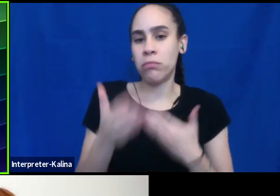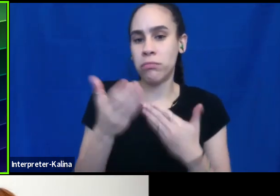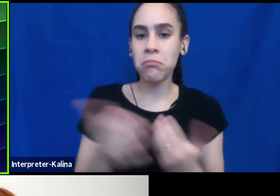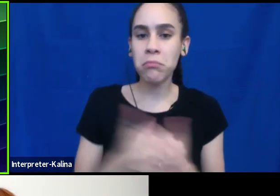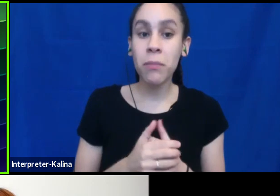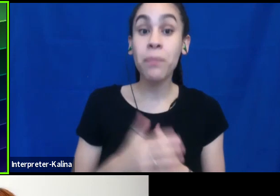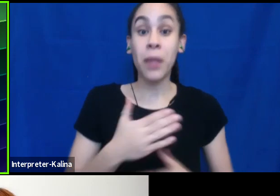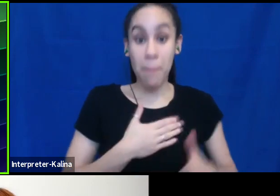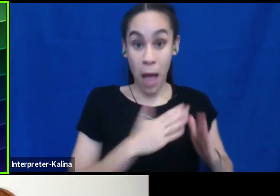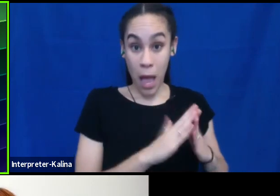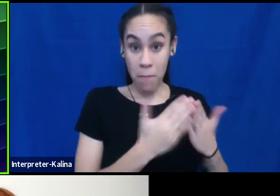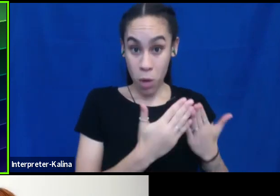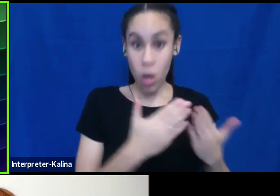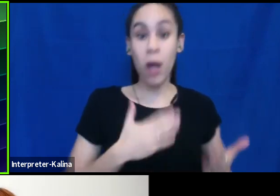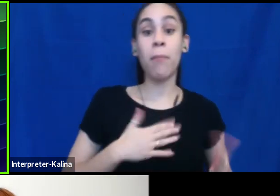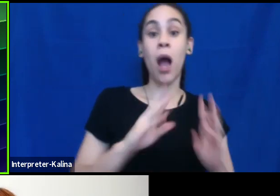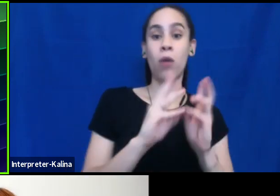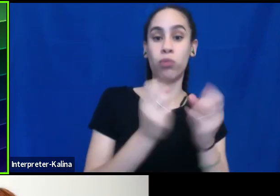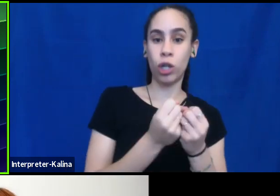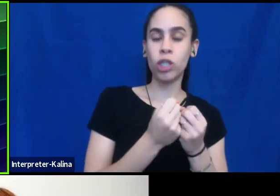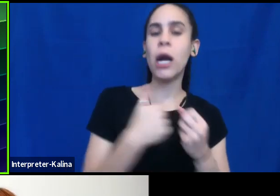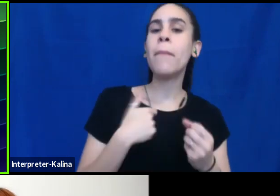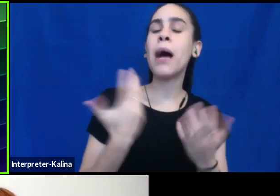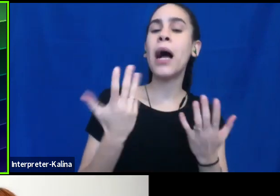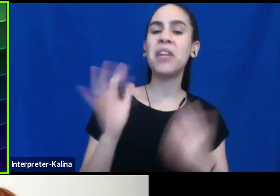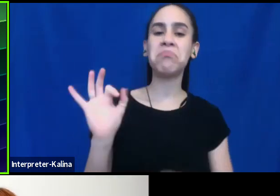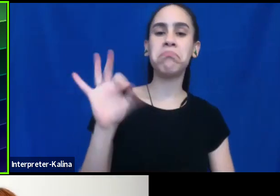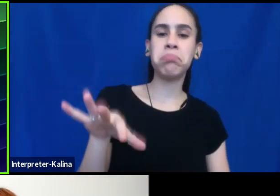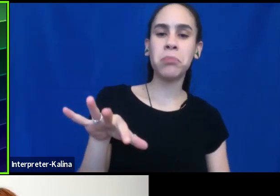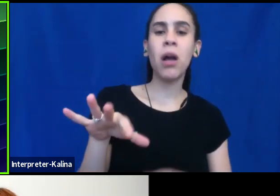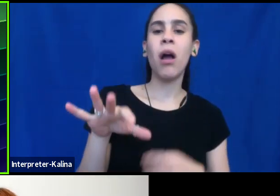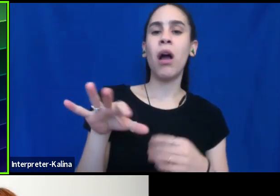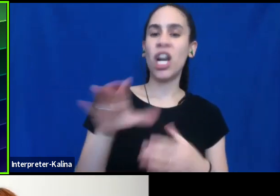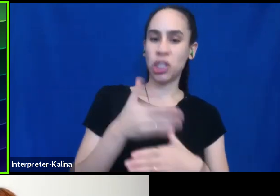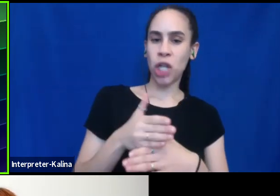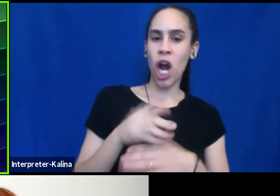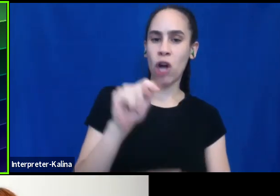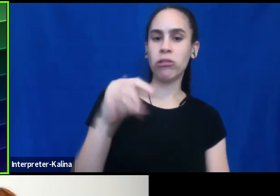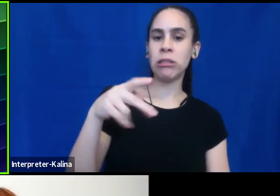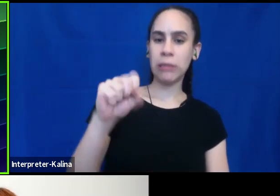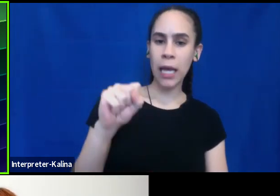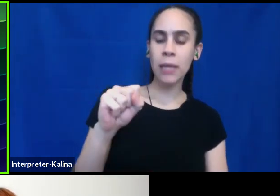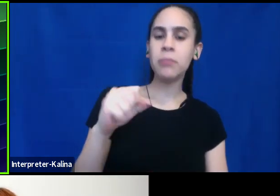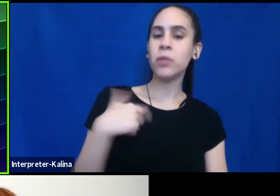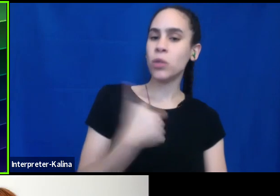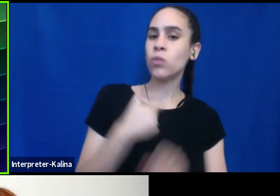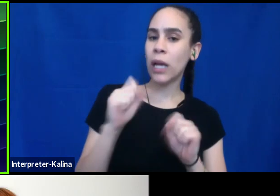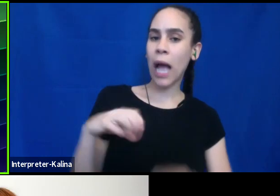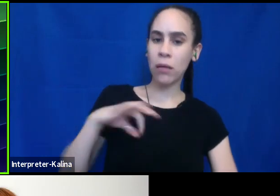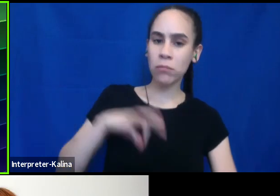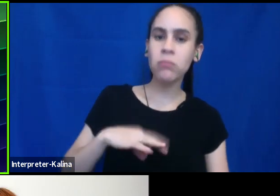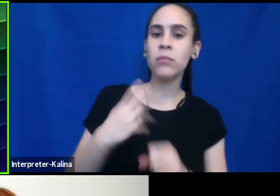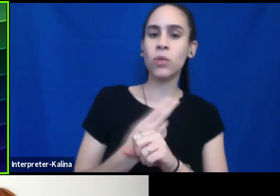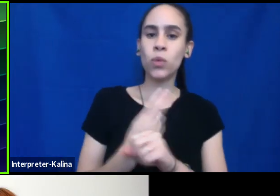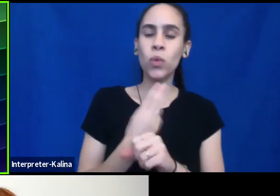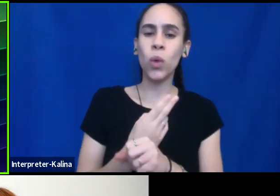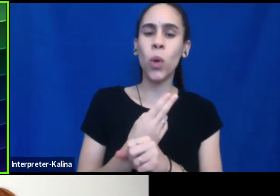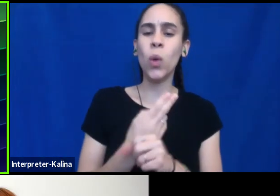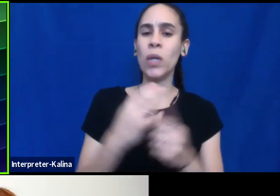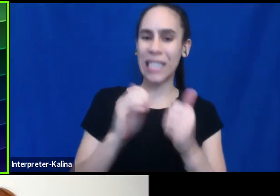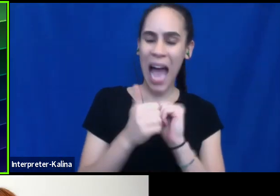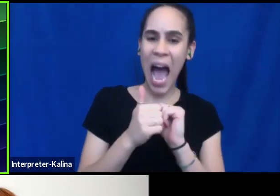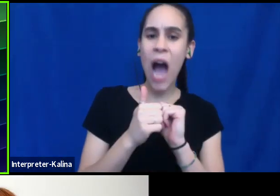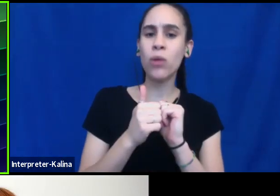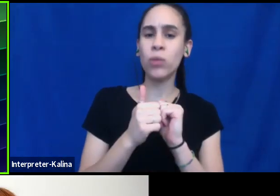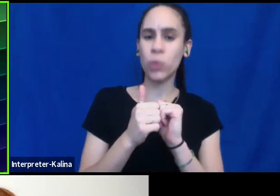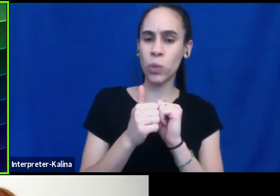my book and in my workshops is really share some, some tips that we can use that will help us, um, navigate respectful conversations, even